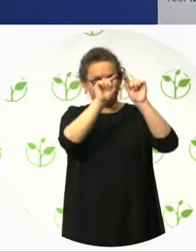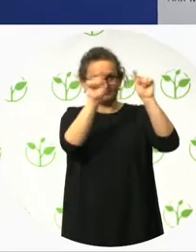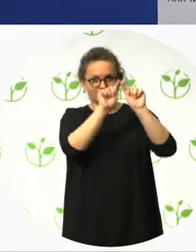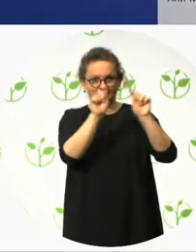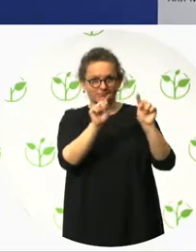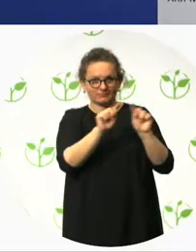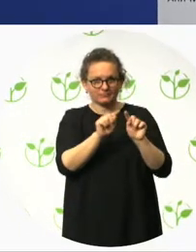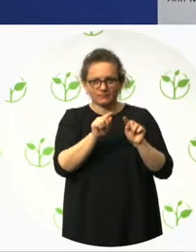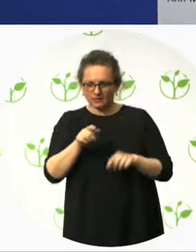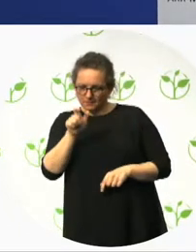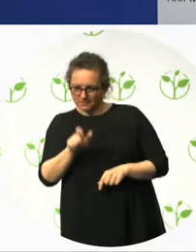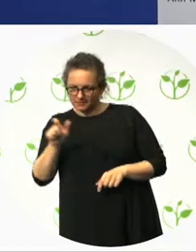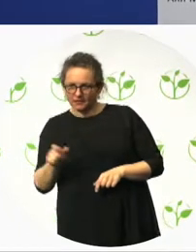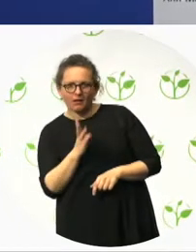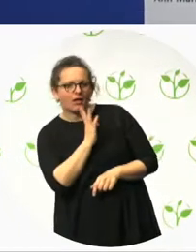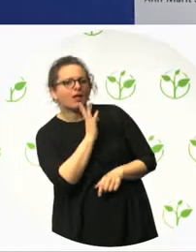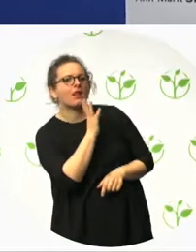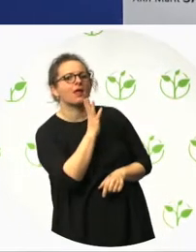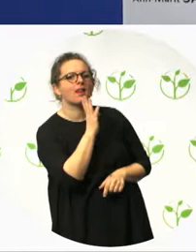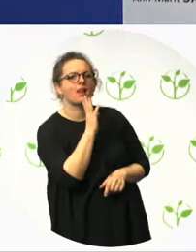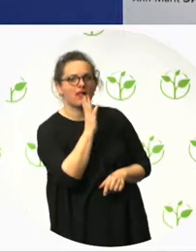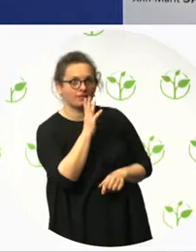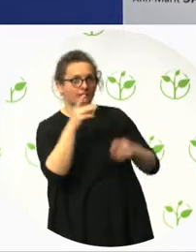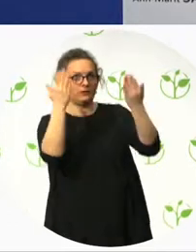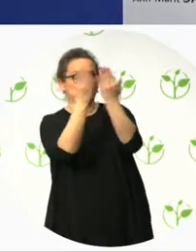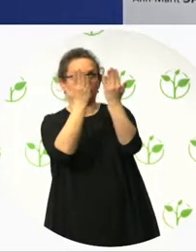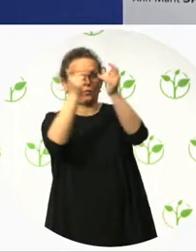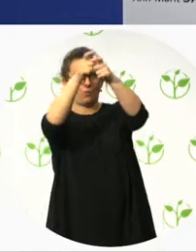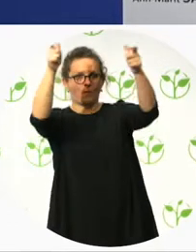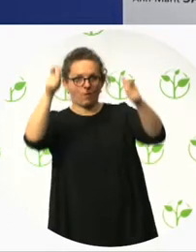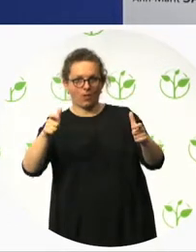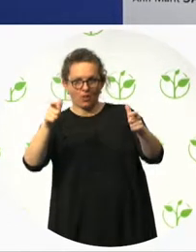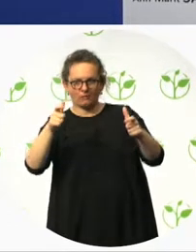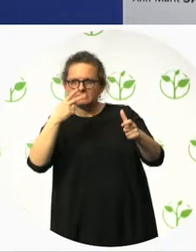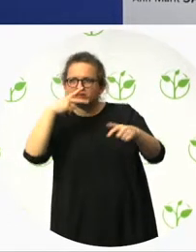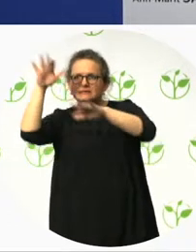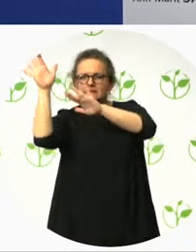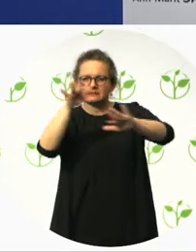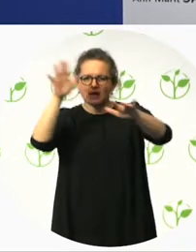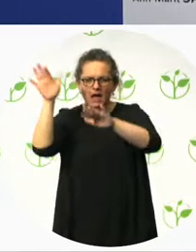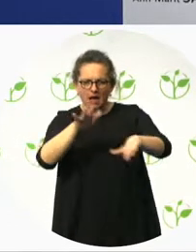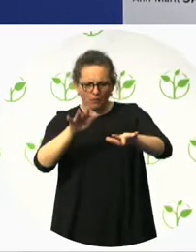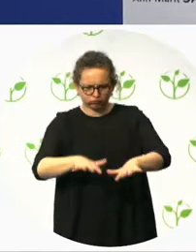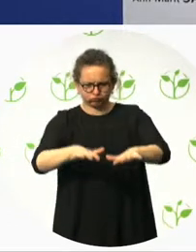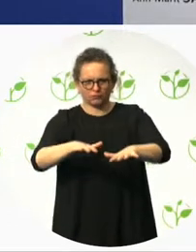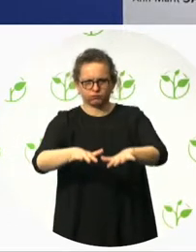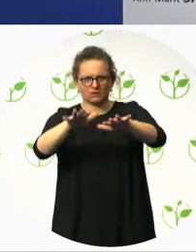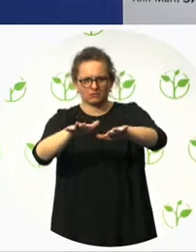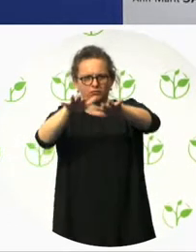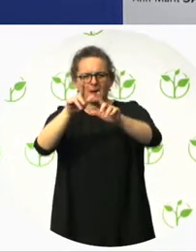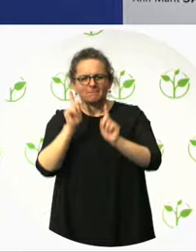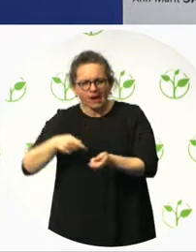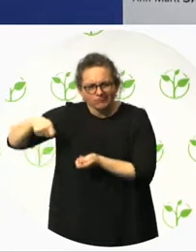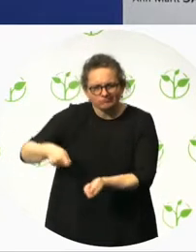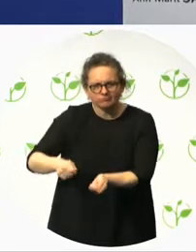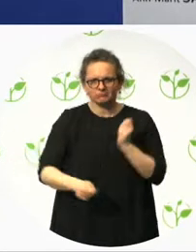from the steps in a school. And the kid in the wheelchair says, any chance of actually doing the ramp? I said,